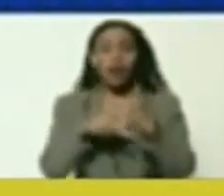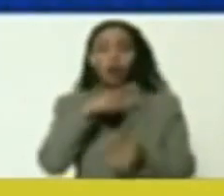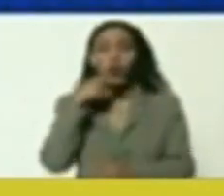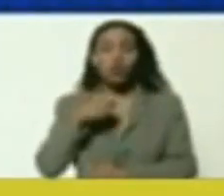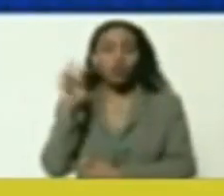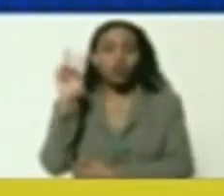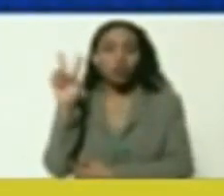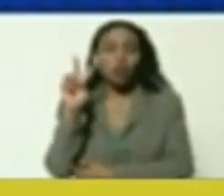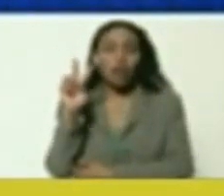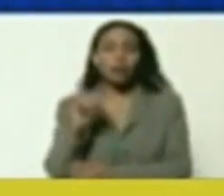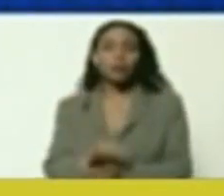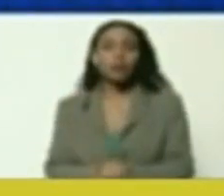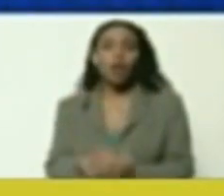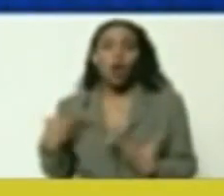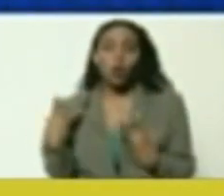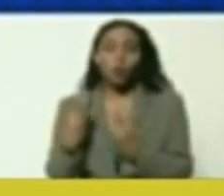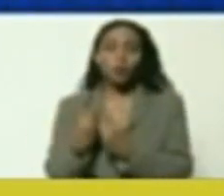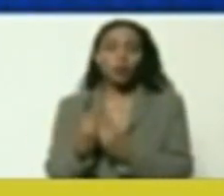Mr.